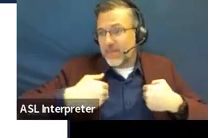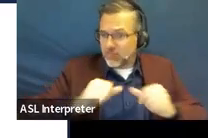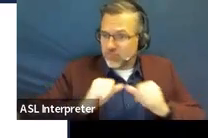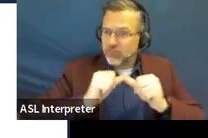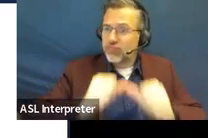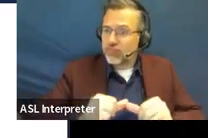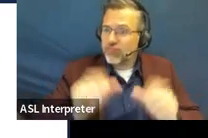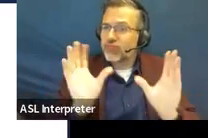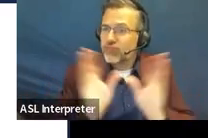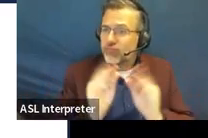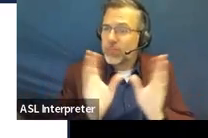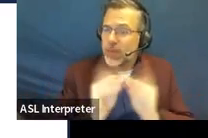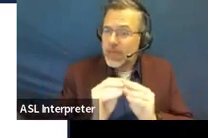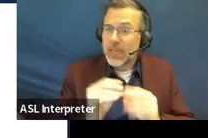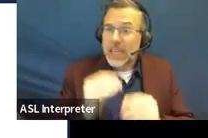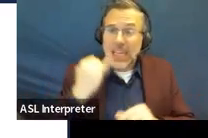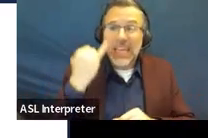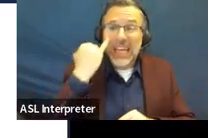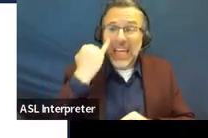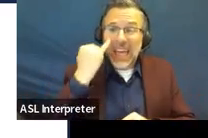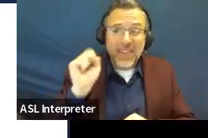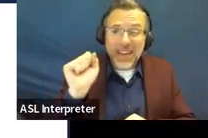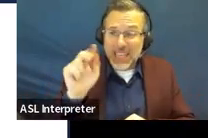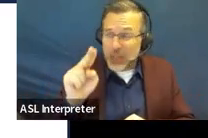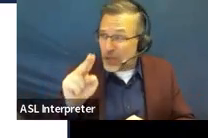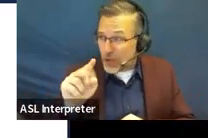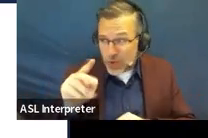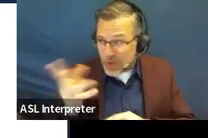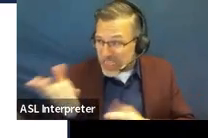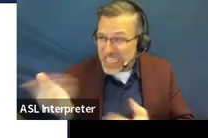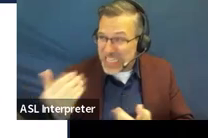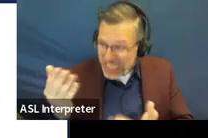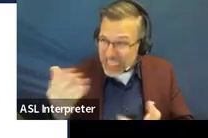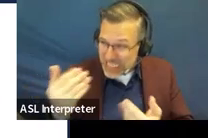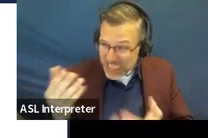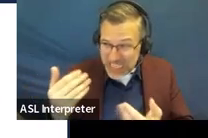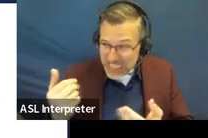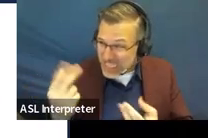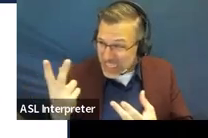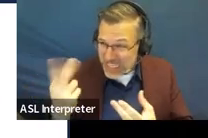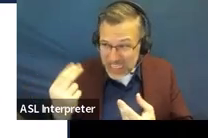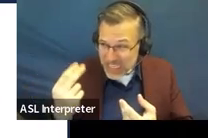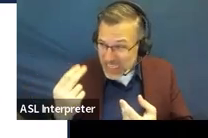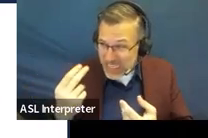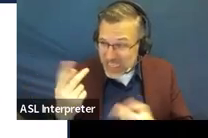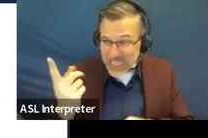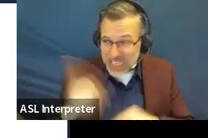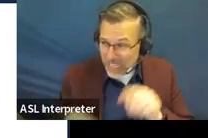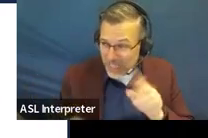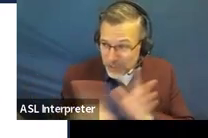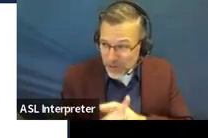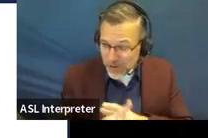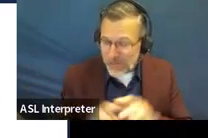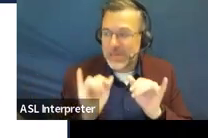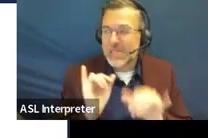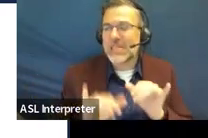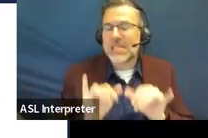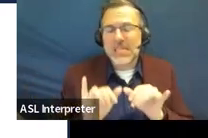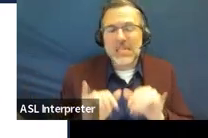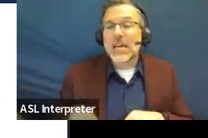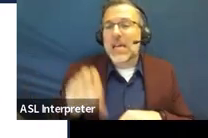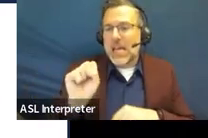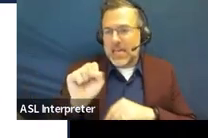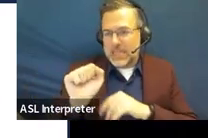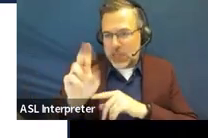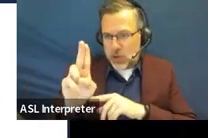the SAU is unable to convince them that they should attend. But the SAU must be keeping a record of its